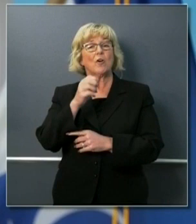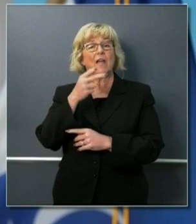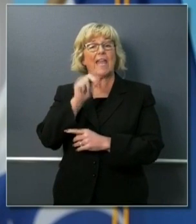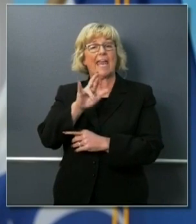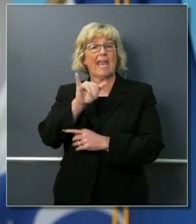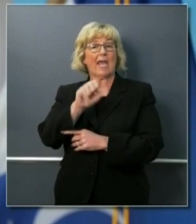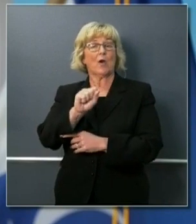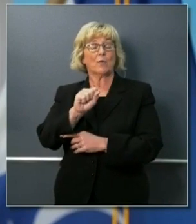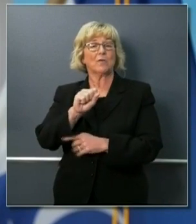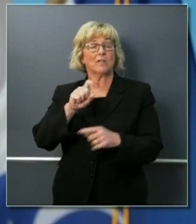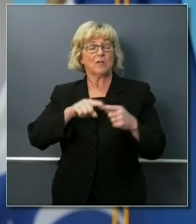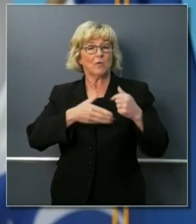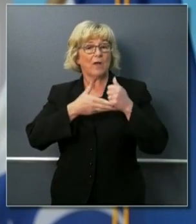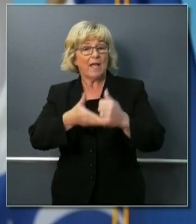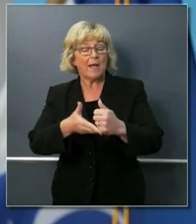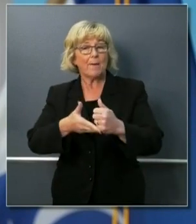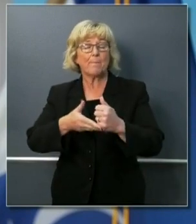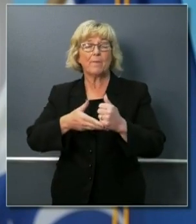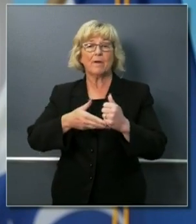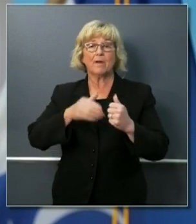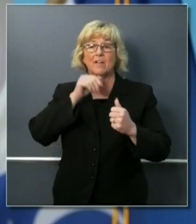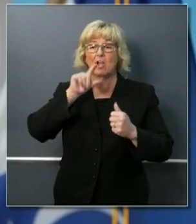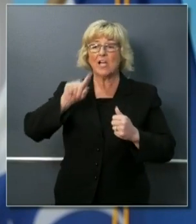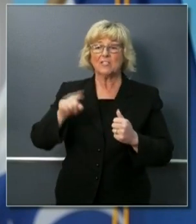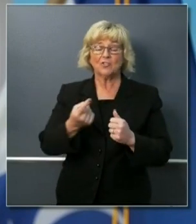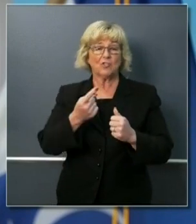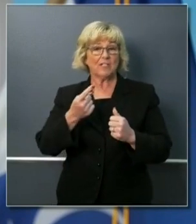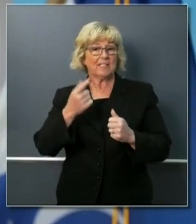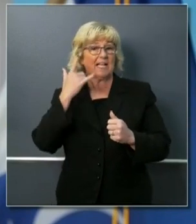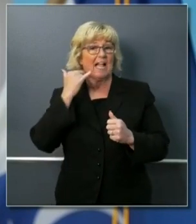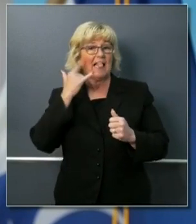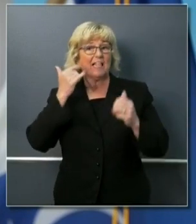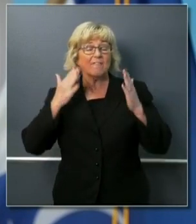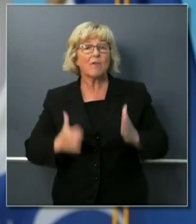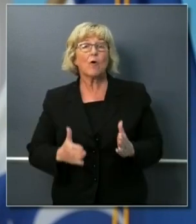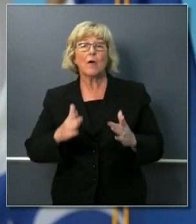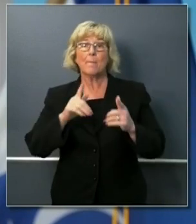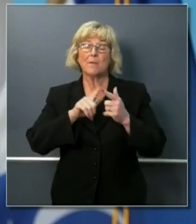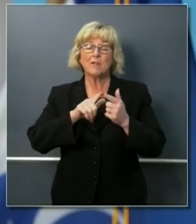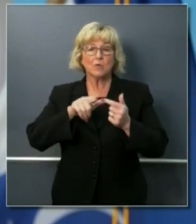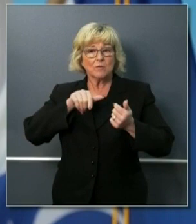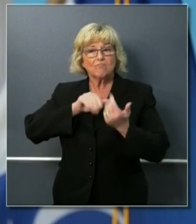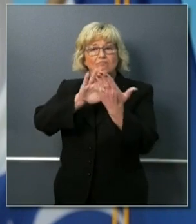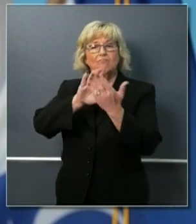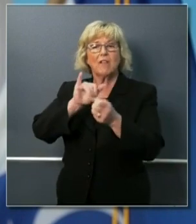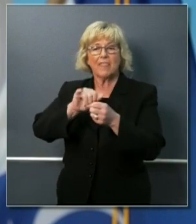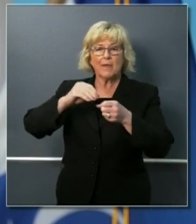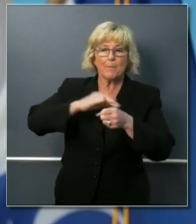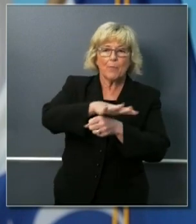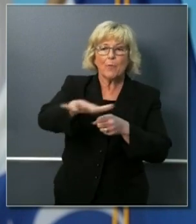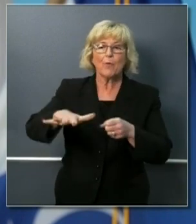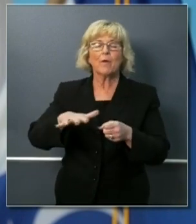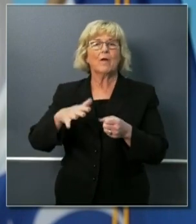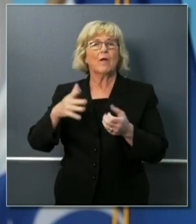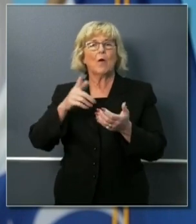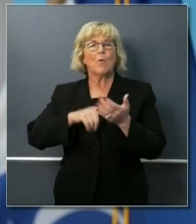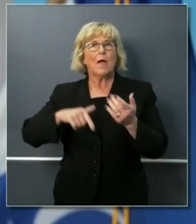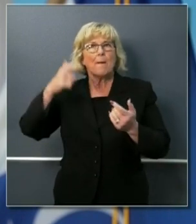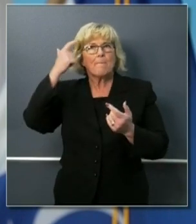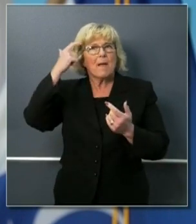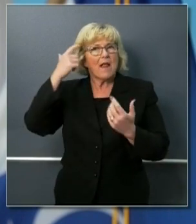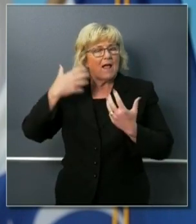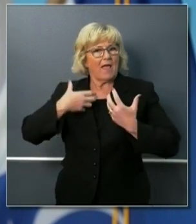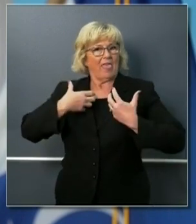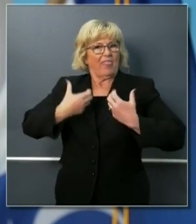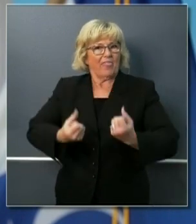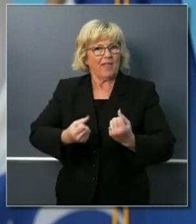of Californians in the context of addressing the issues of this virus but the brain health needs the mental health after